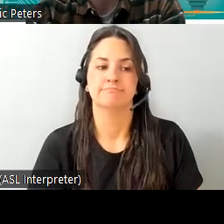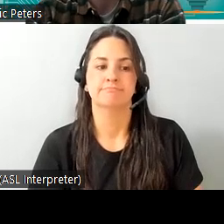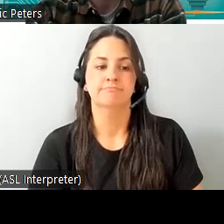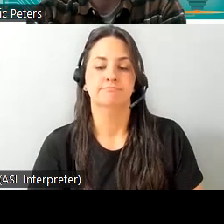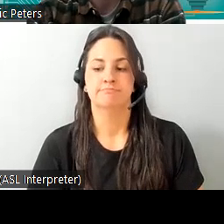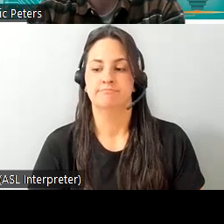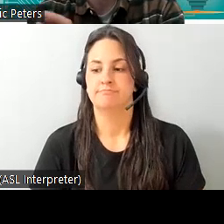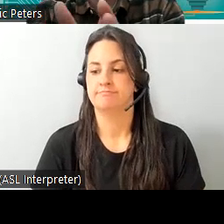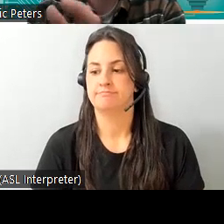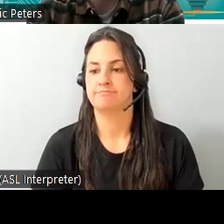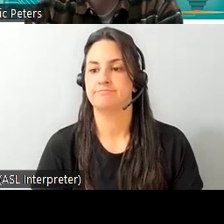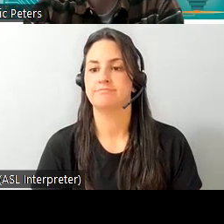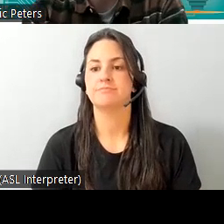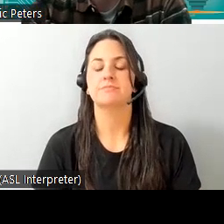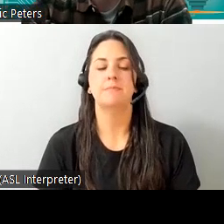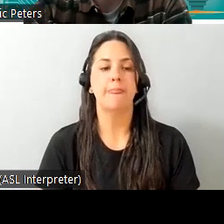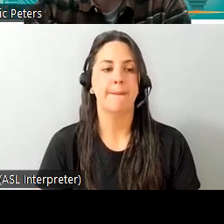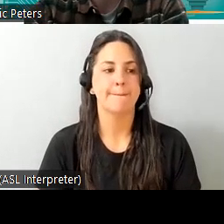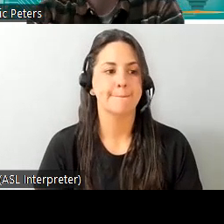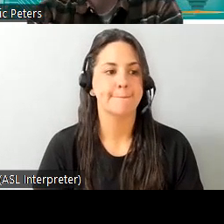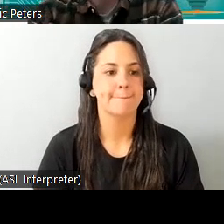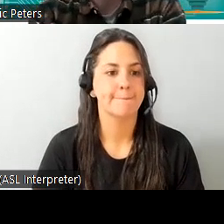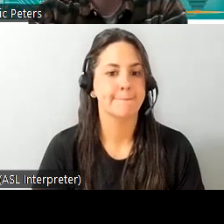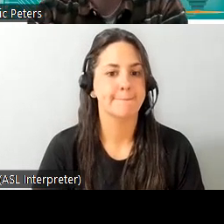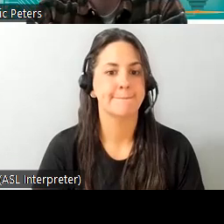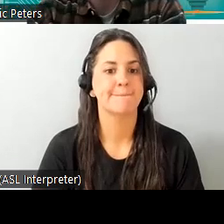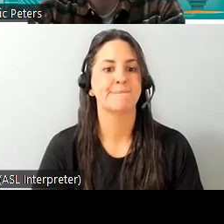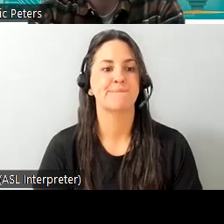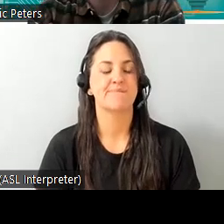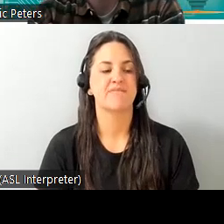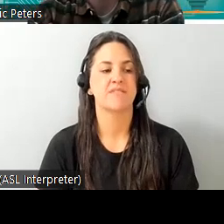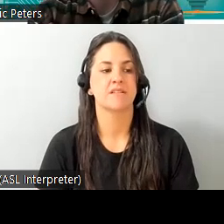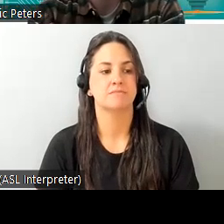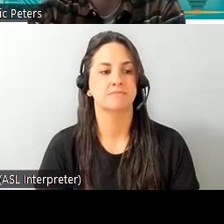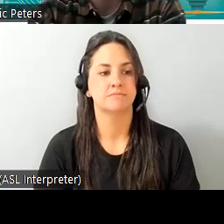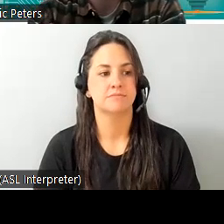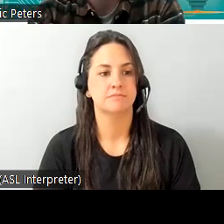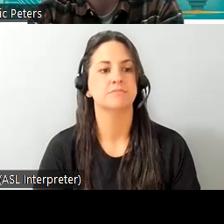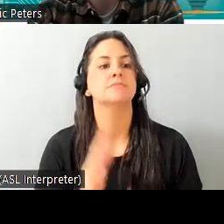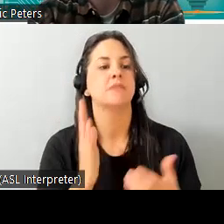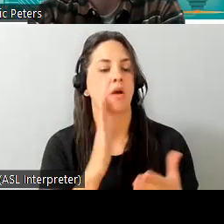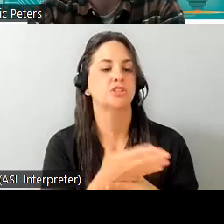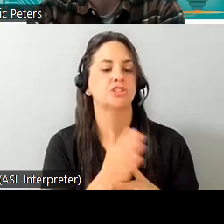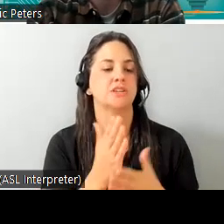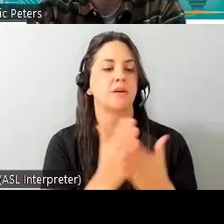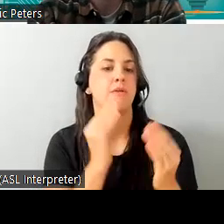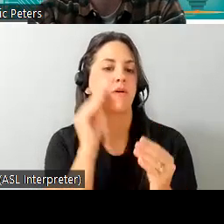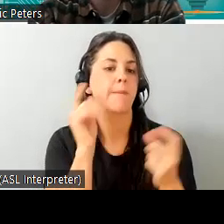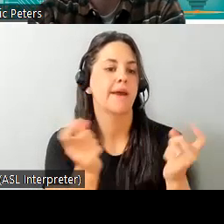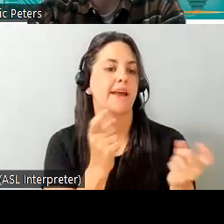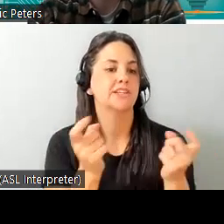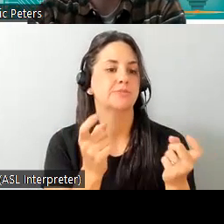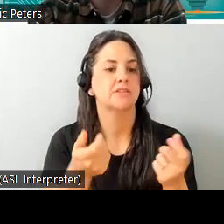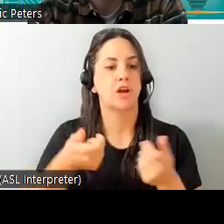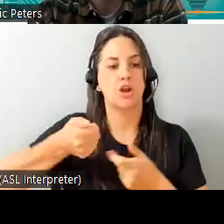thank you uh so with that kind of background stuff out of the way um i can share a little bit more about our home management controller and what it will look like